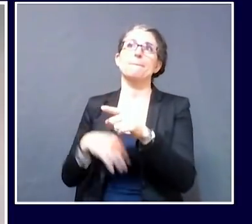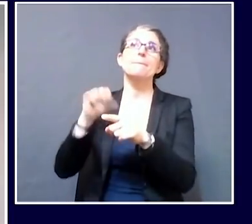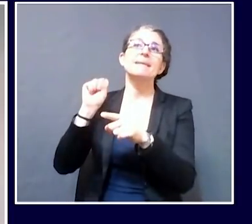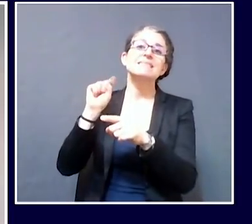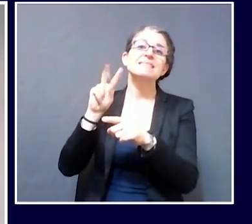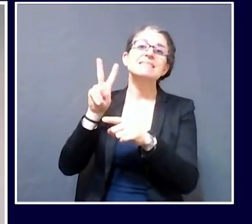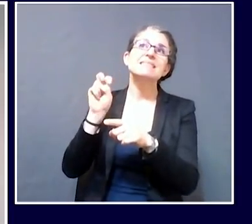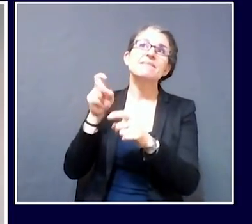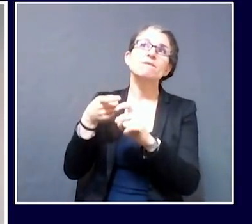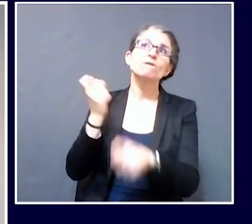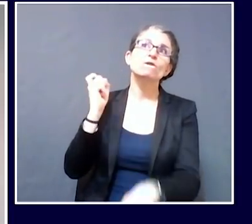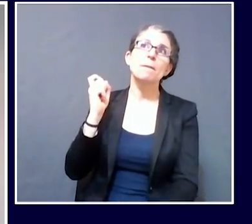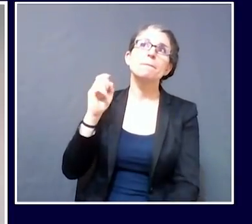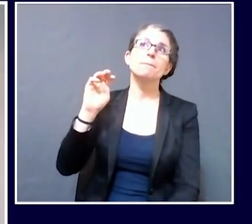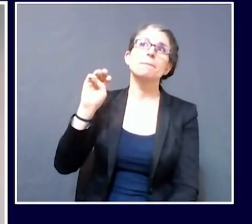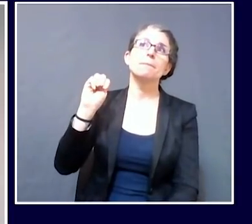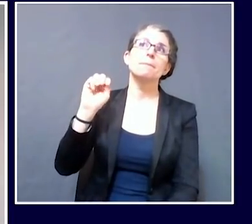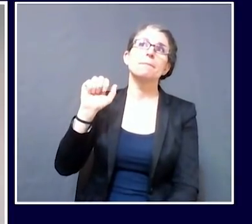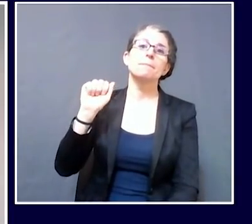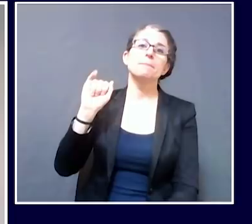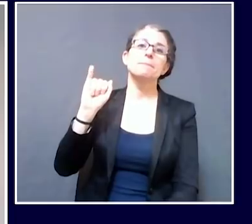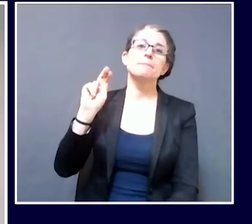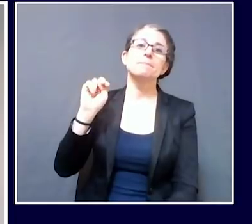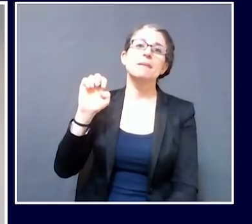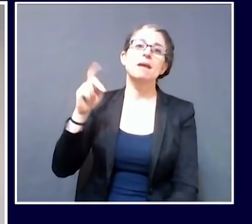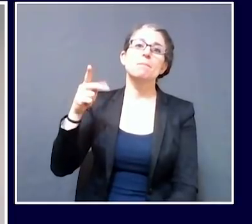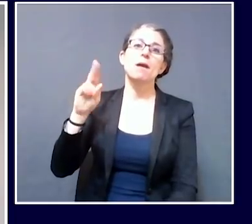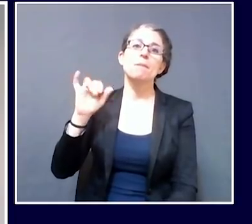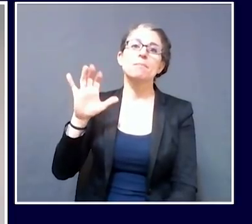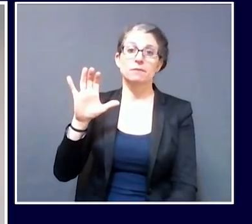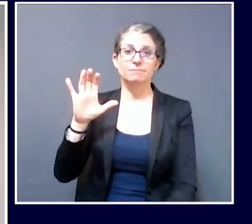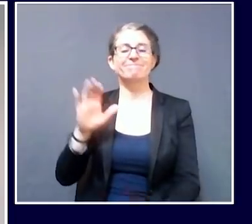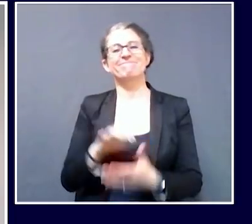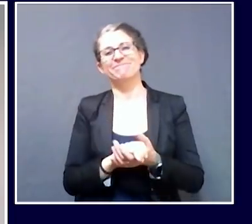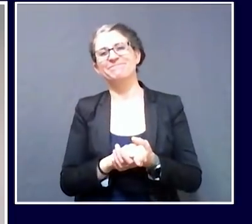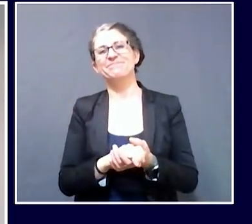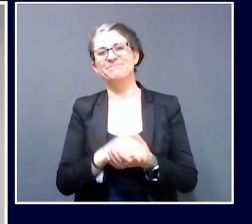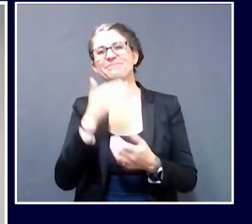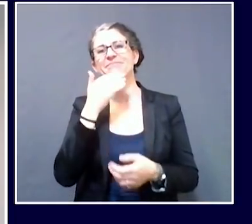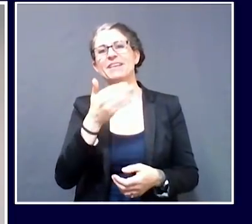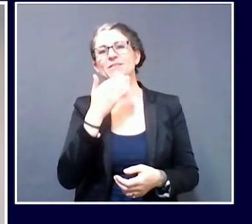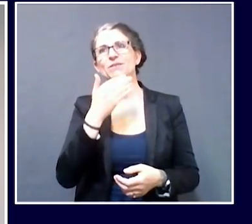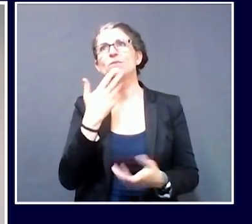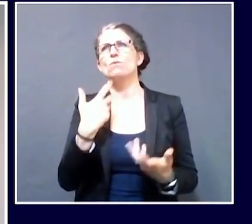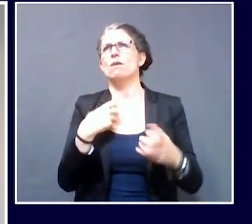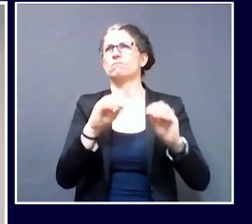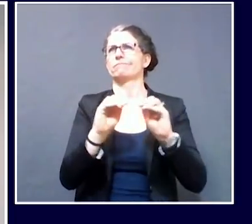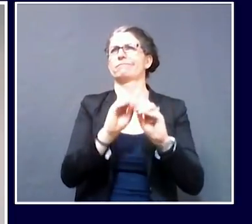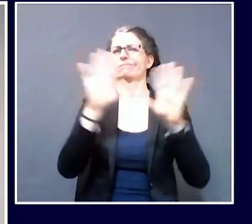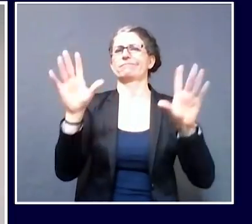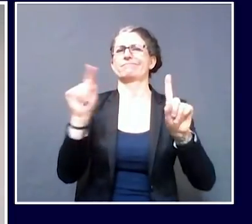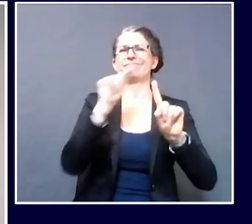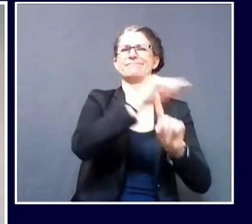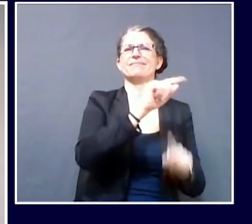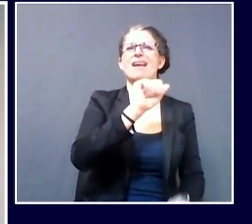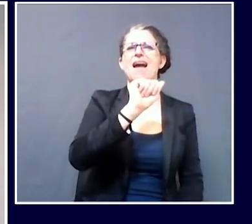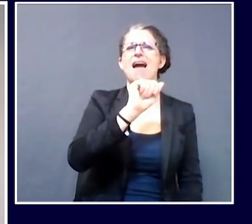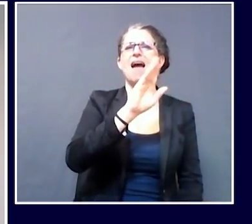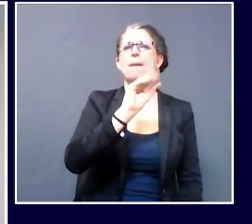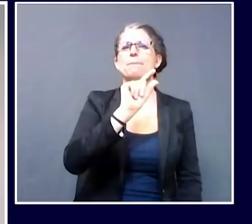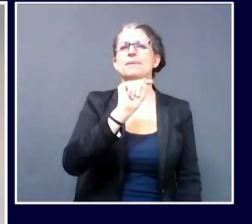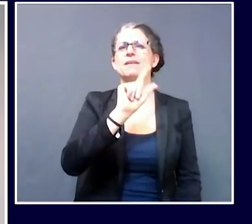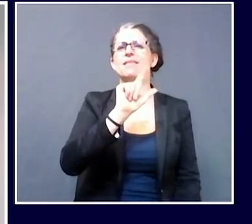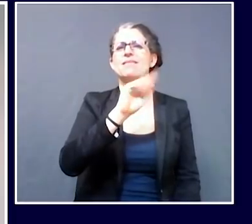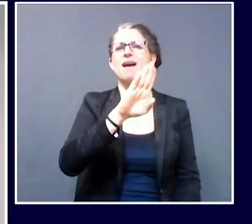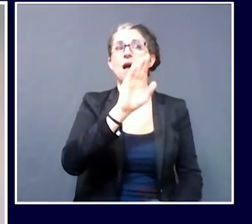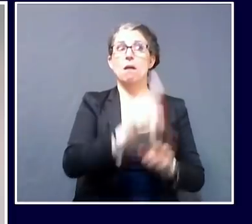Thank you, Dr. Shah. Just a quick clarification on the Abbott lab situation. Yeah, I think you mentioned that there's been five cases